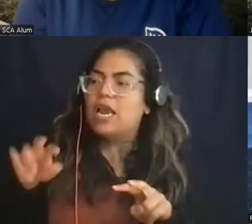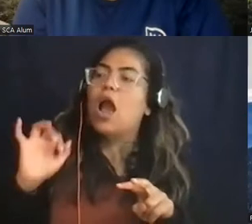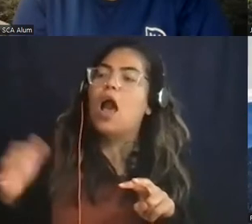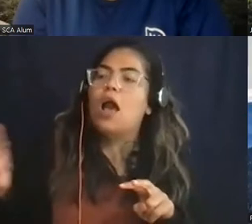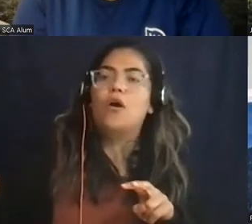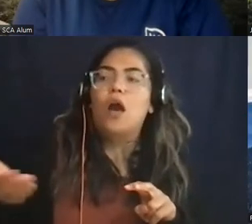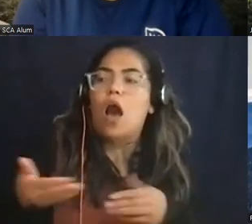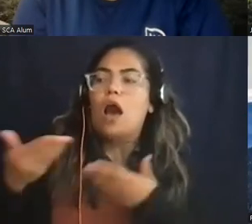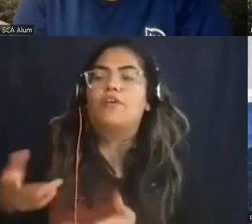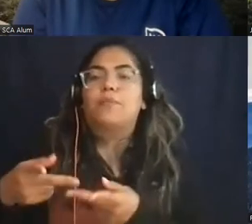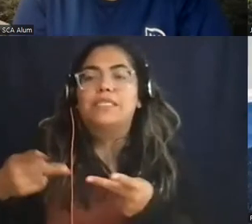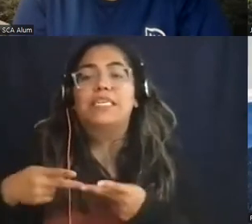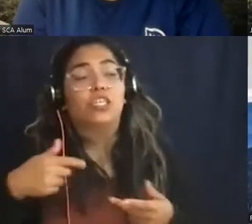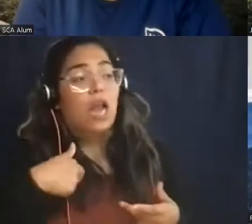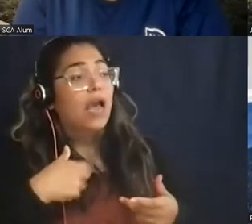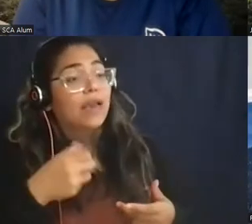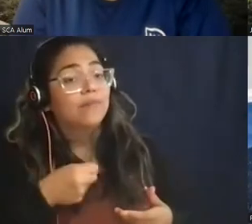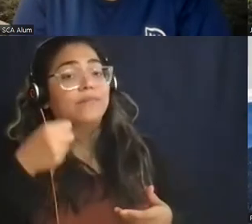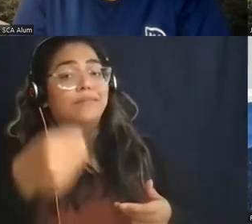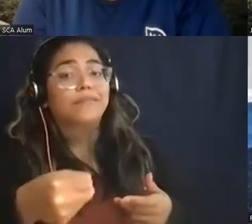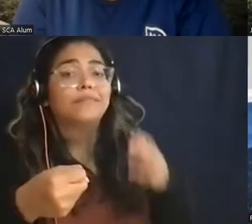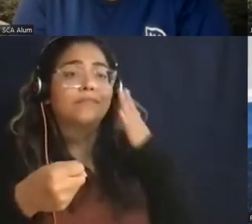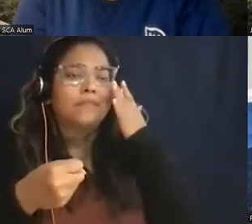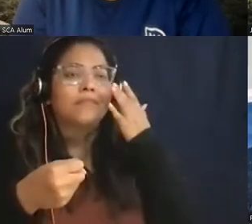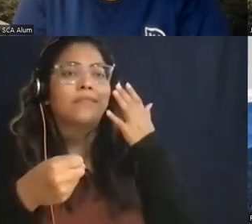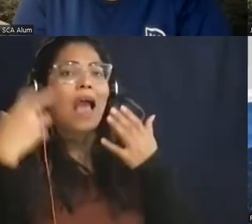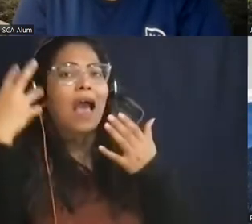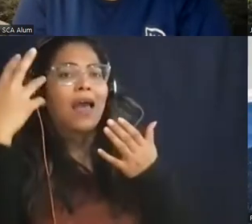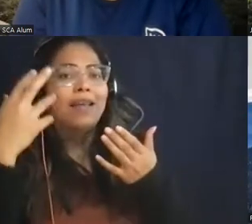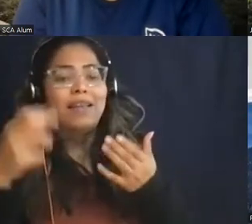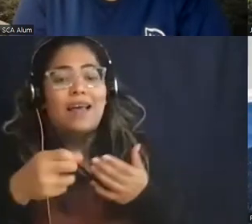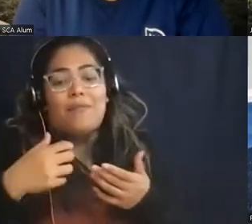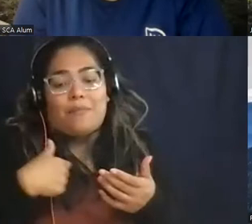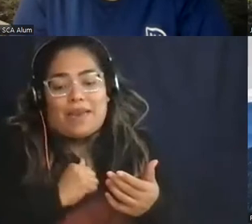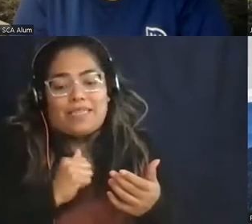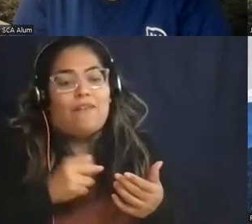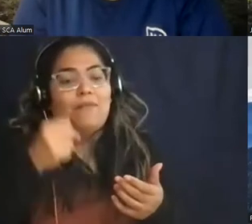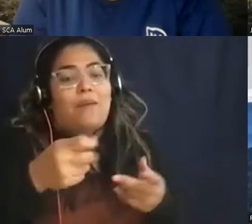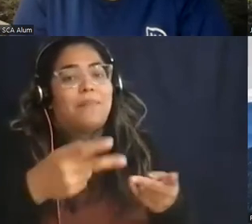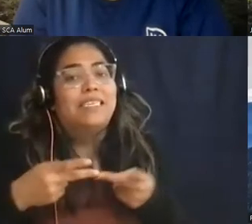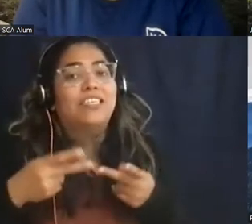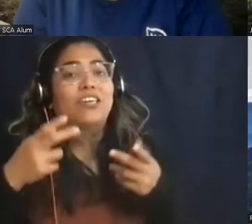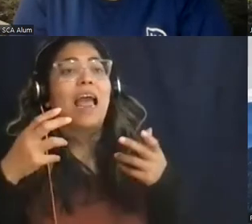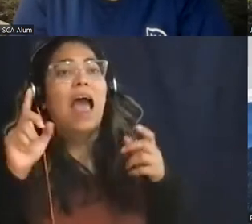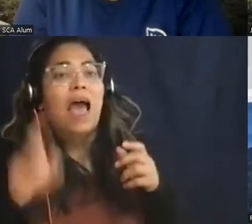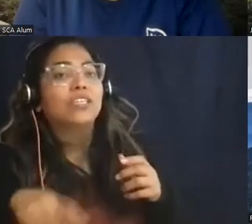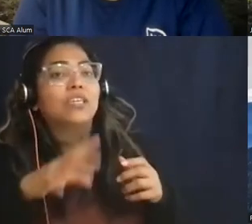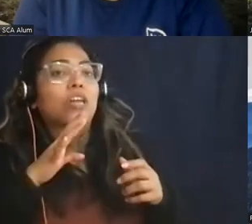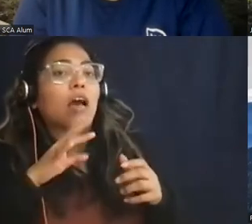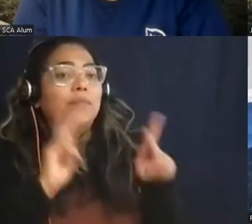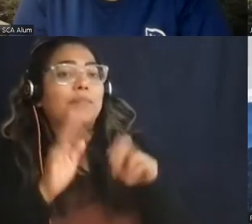out there talking to people over the radio and the whole park hearing my voice um